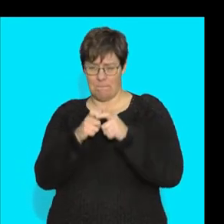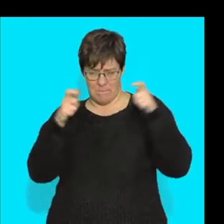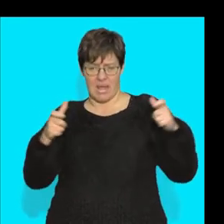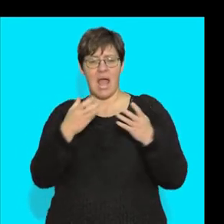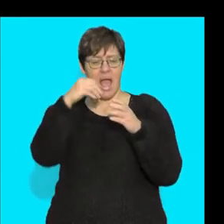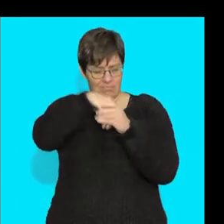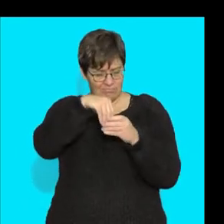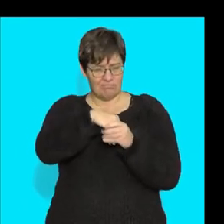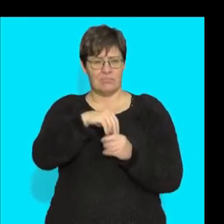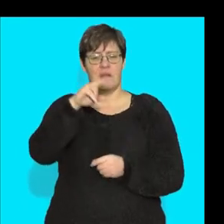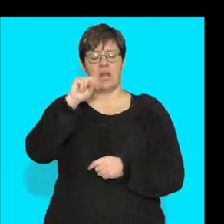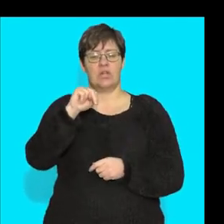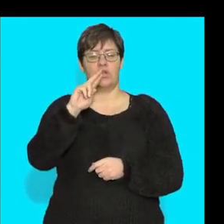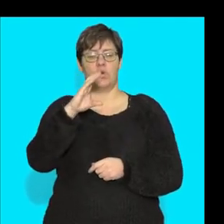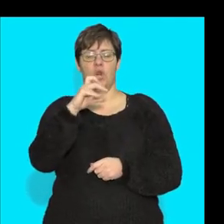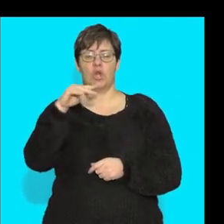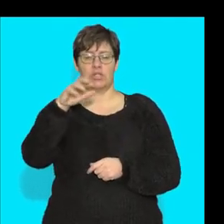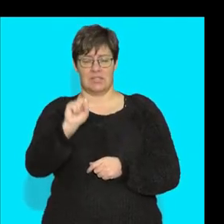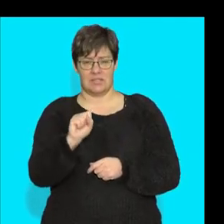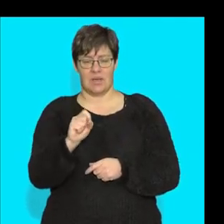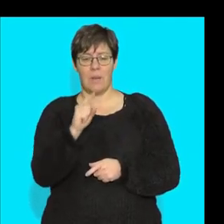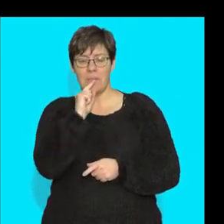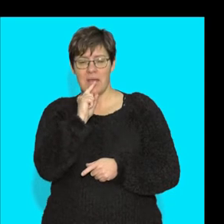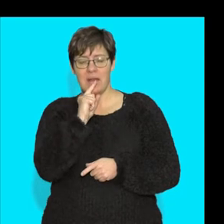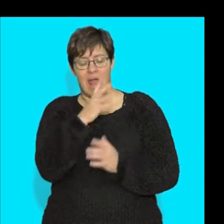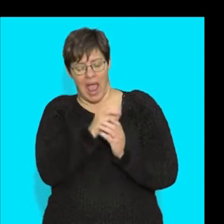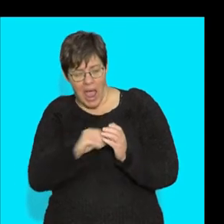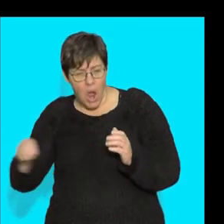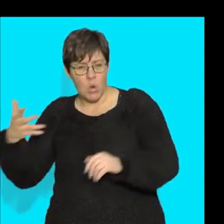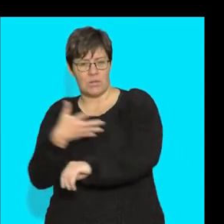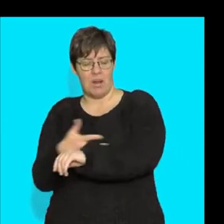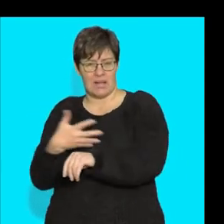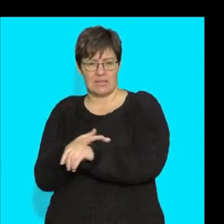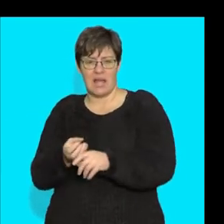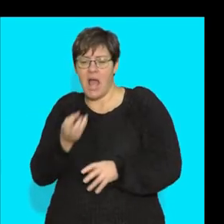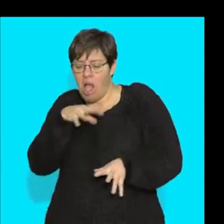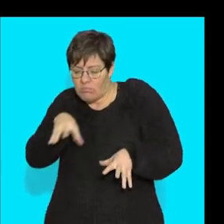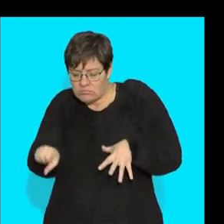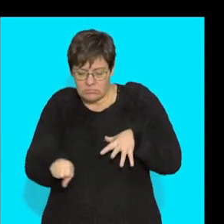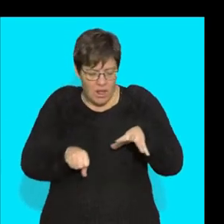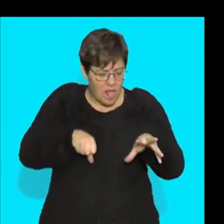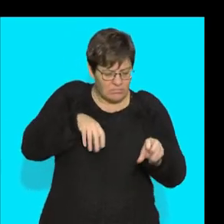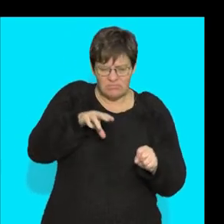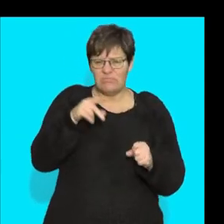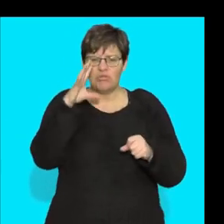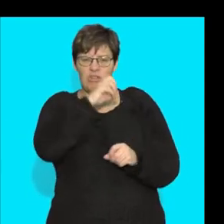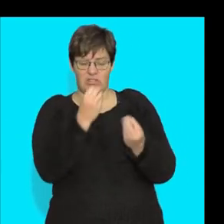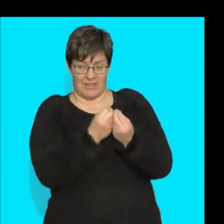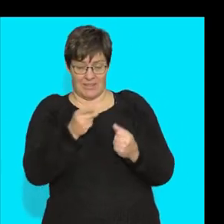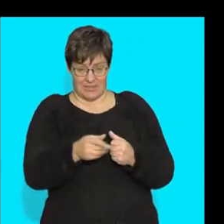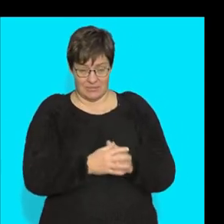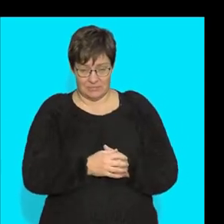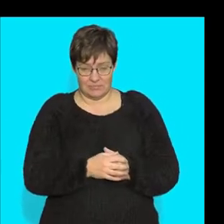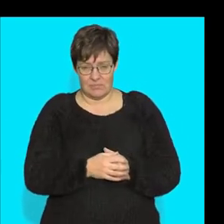inside of them and they can actually move out the blood and they can eat, engulf all the foreign things.